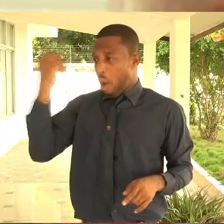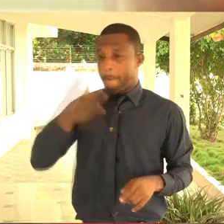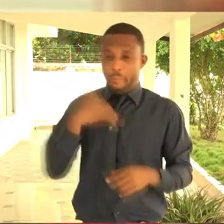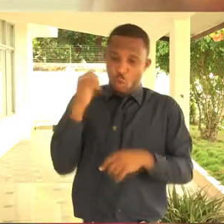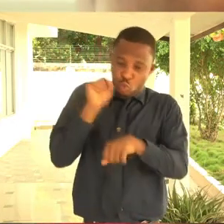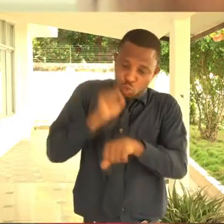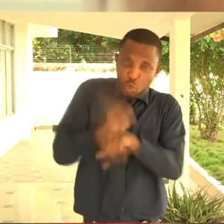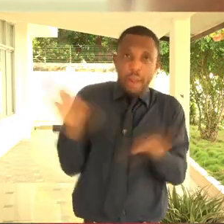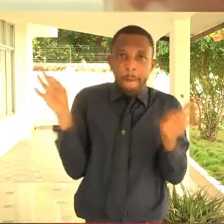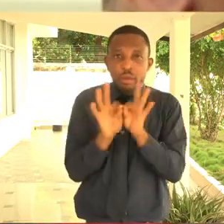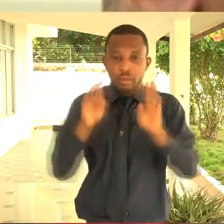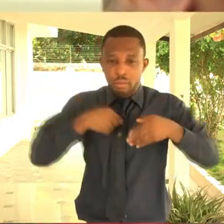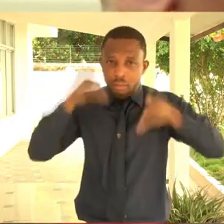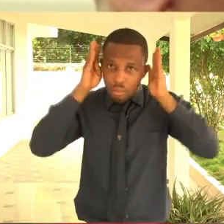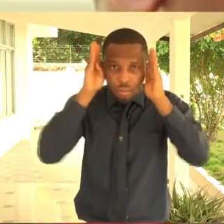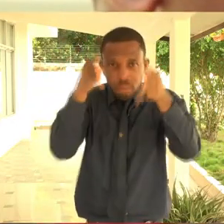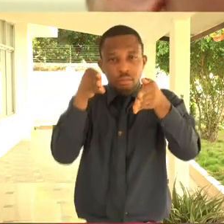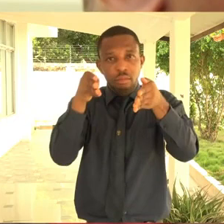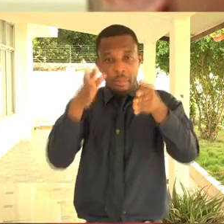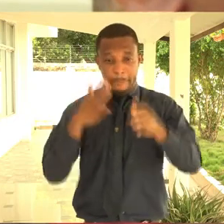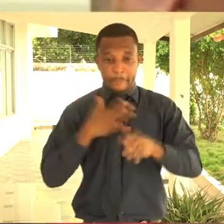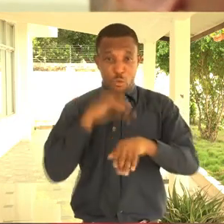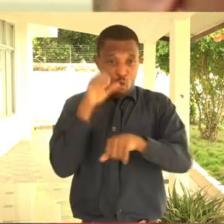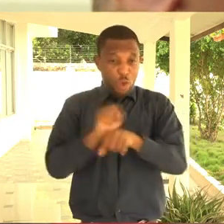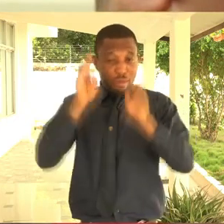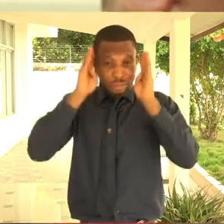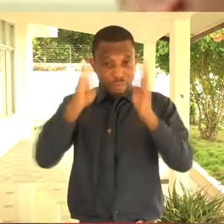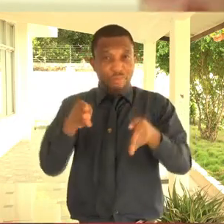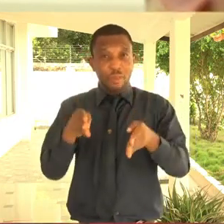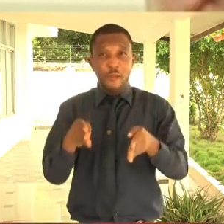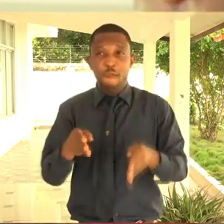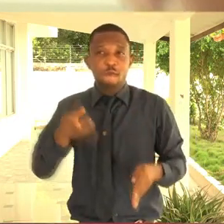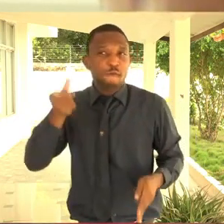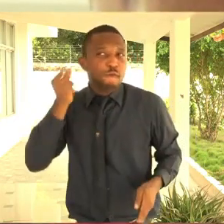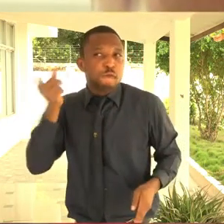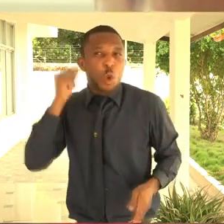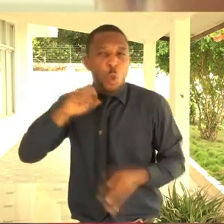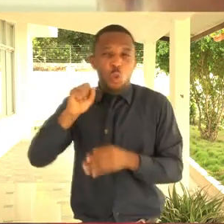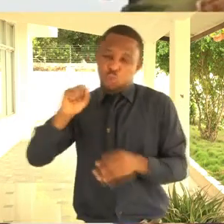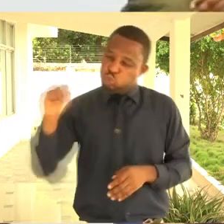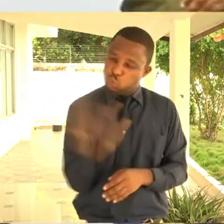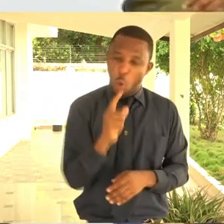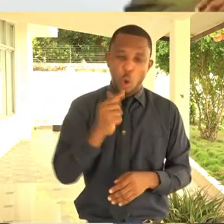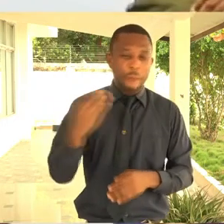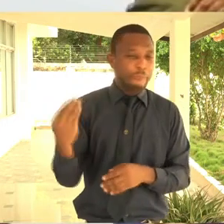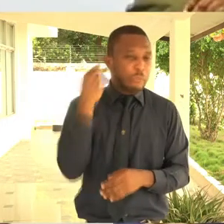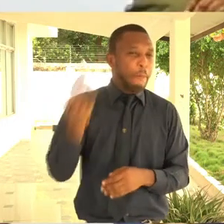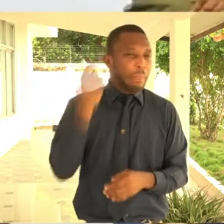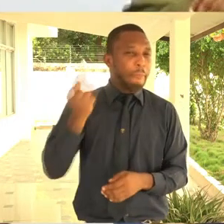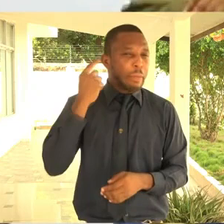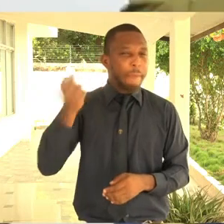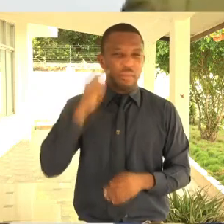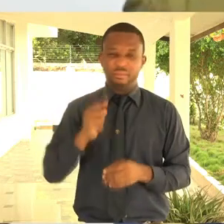information he's given was so important that I need not miss any of the information. I need to get